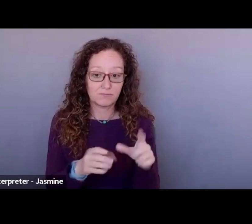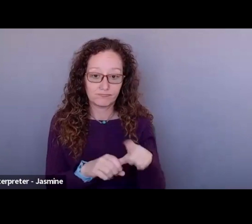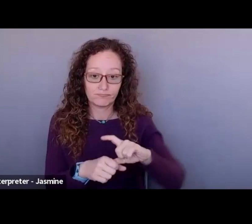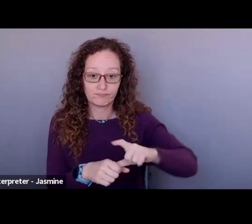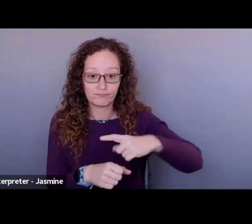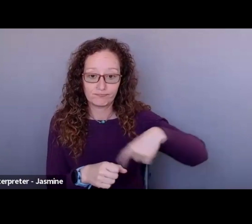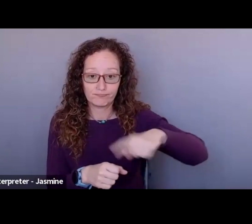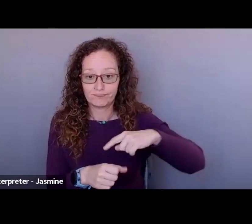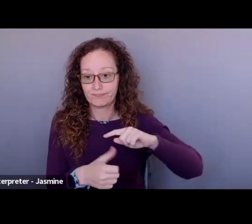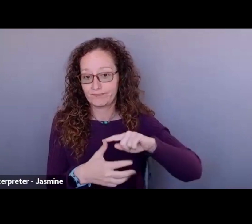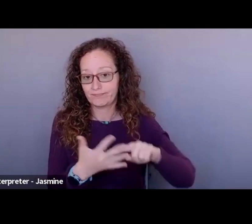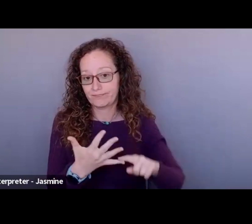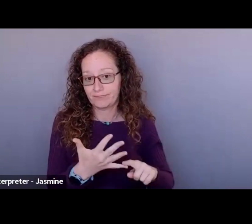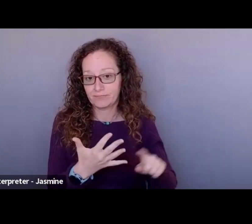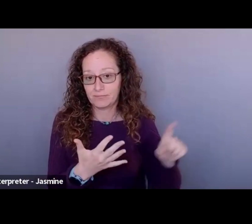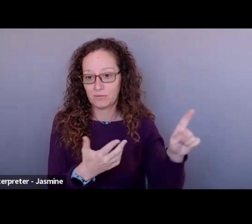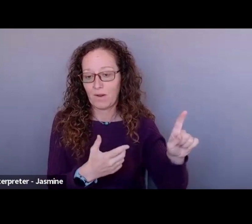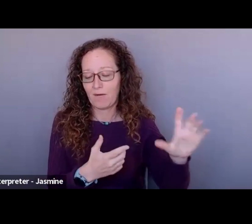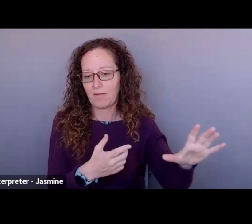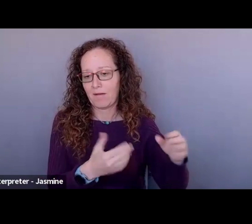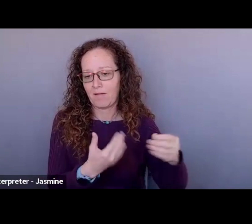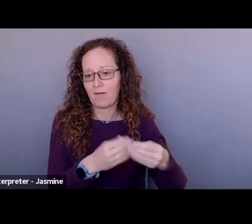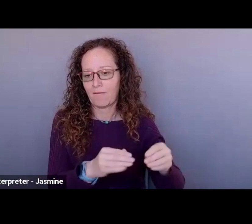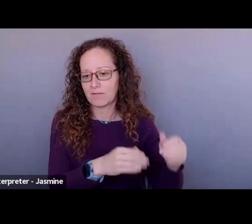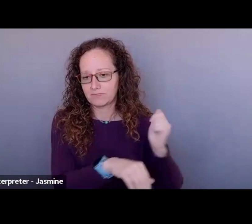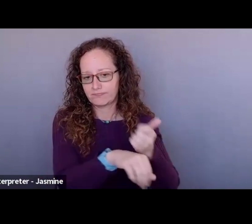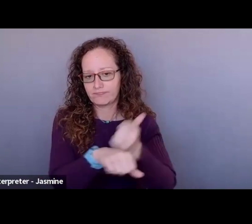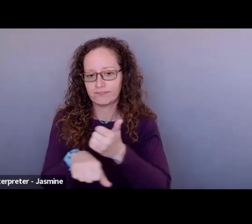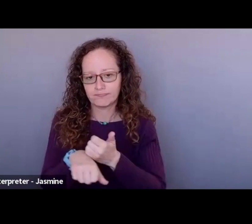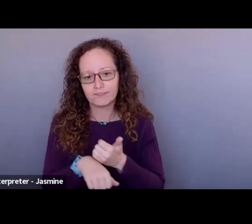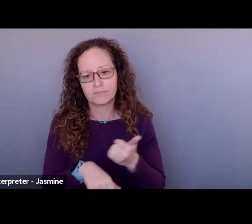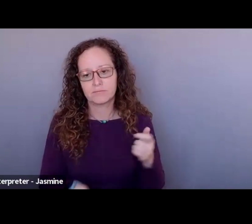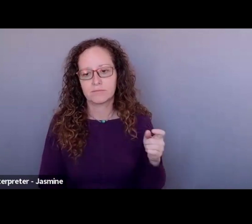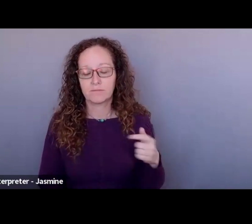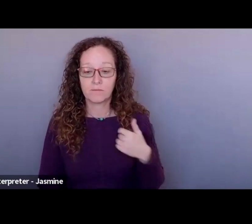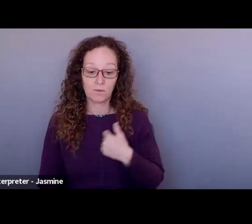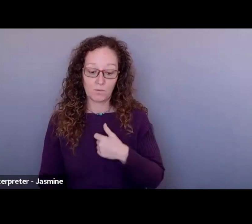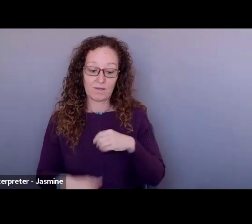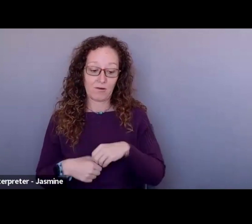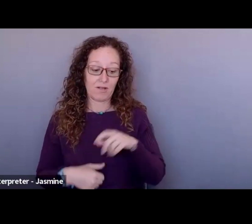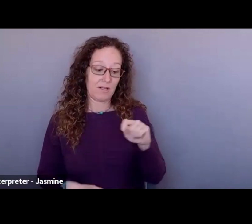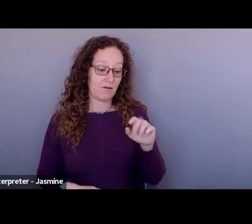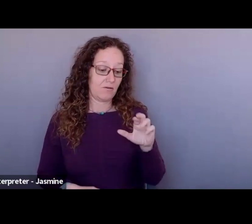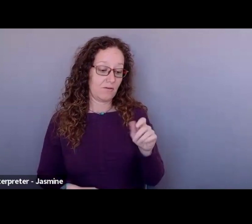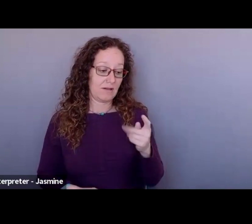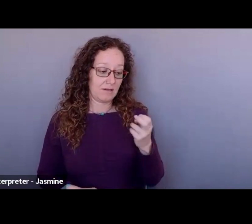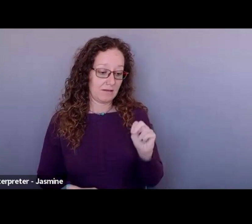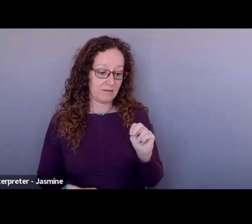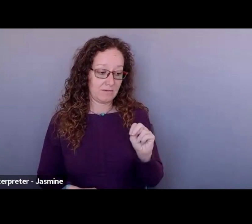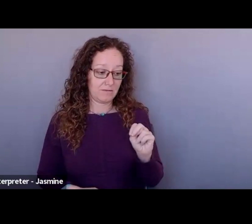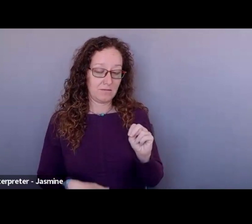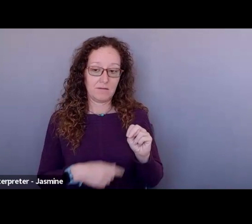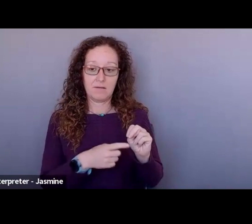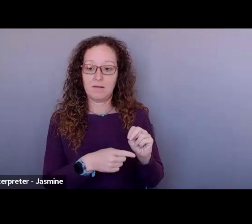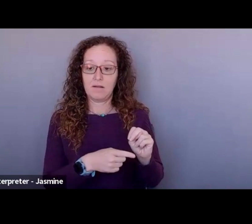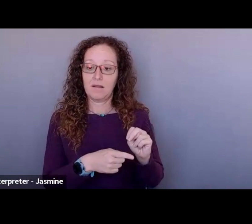parameters of where they have offices or banks. And we were in Trenton and Providence Bank had just closed down